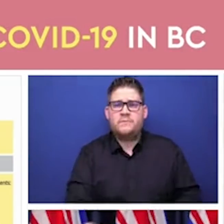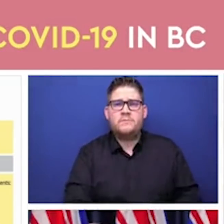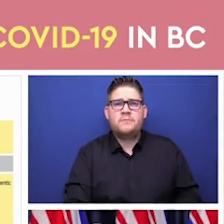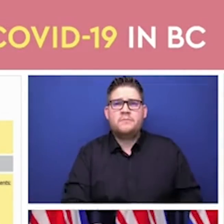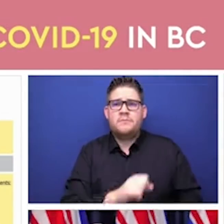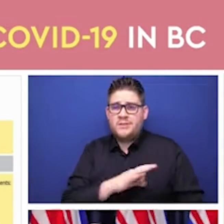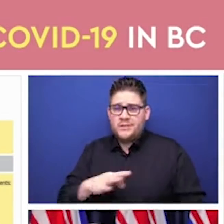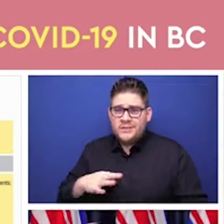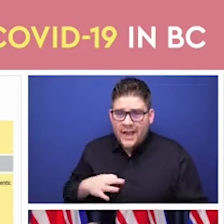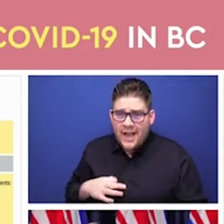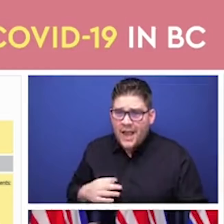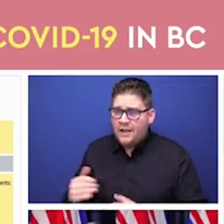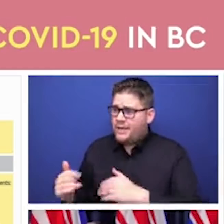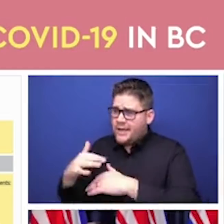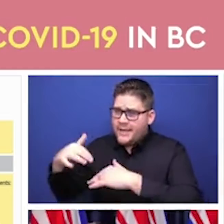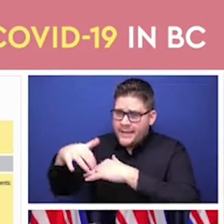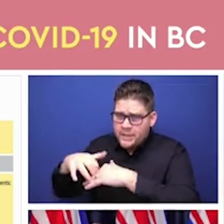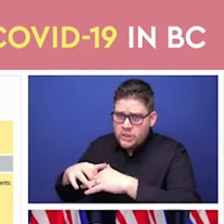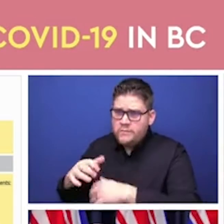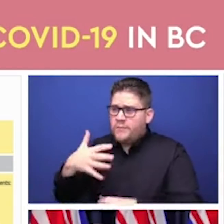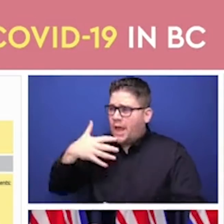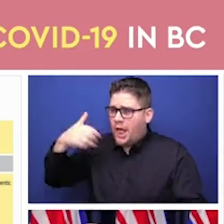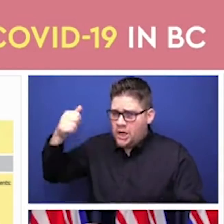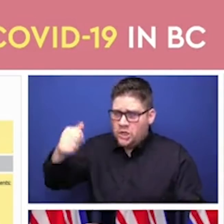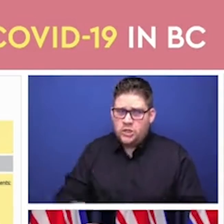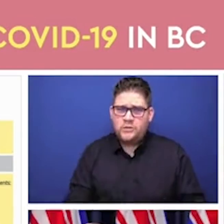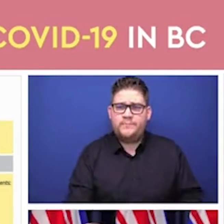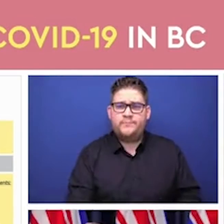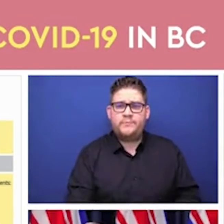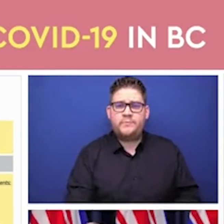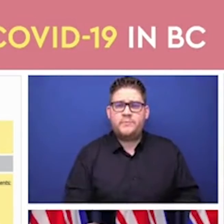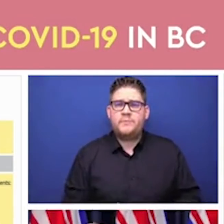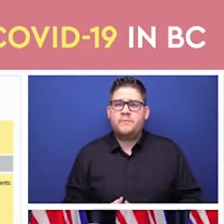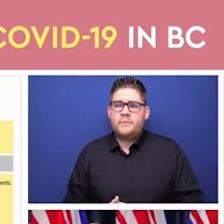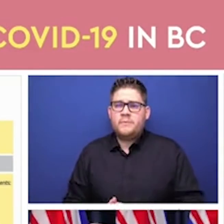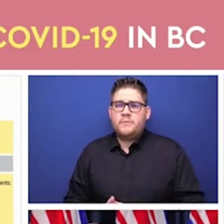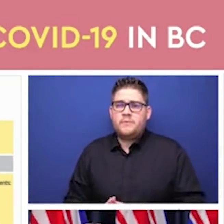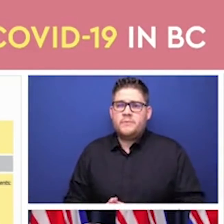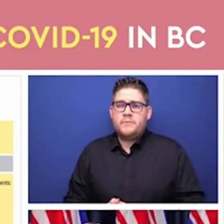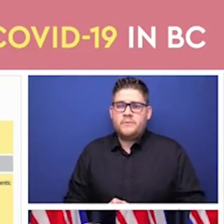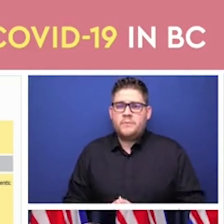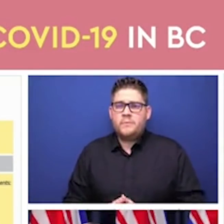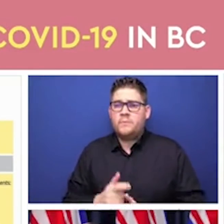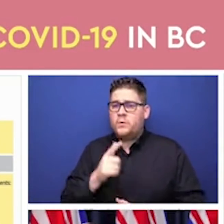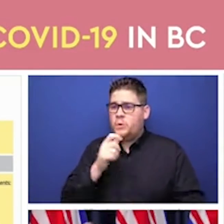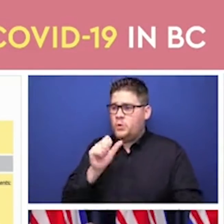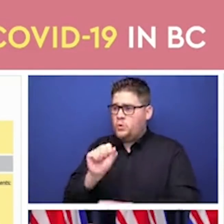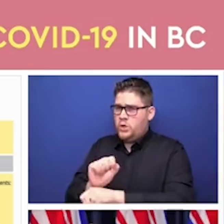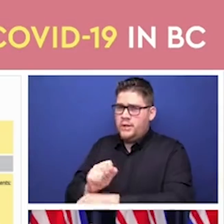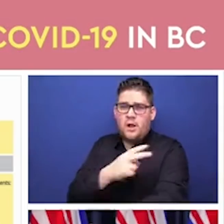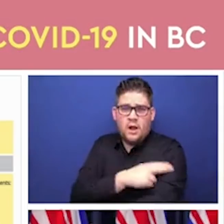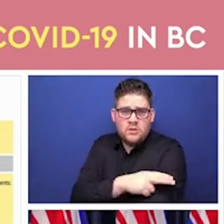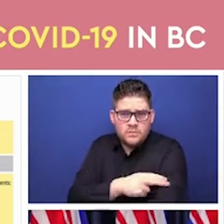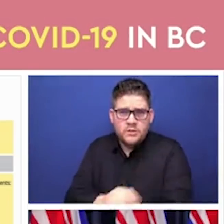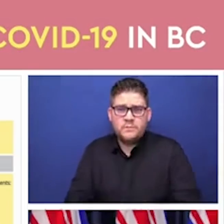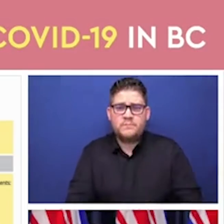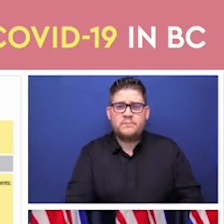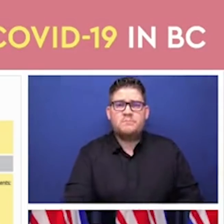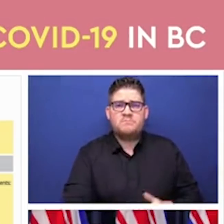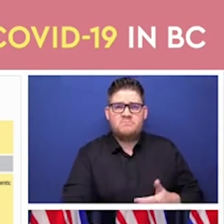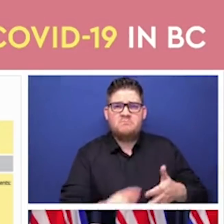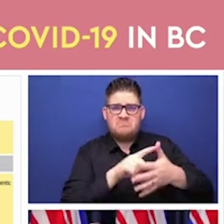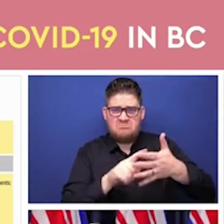workers first and foremost in the hospitals and as we move into phase 2 we will continue the work on those vulnerable populations